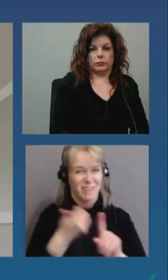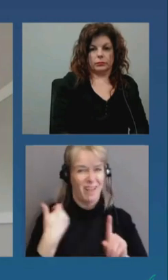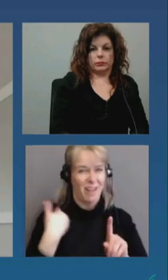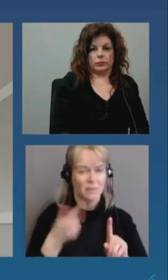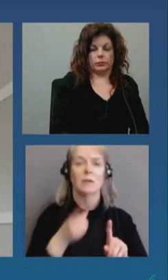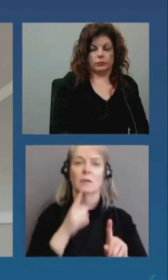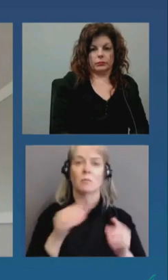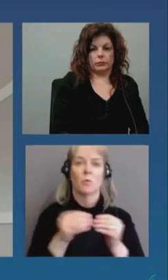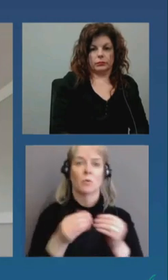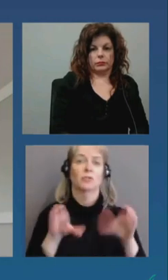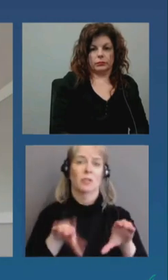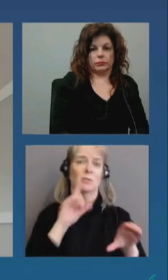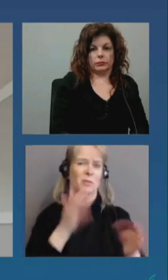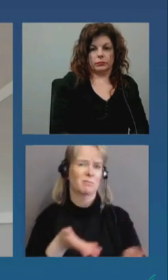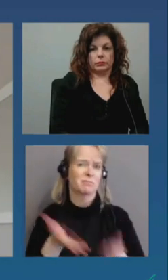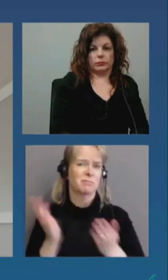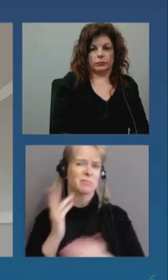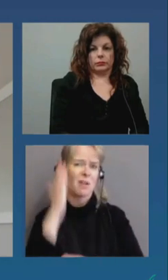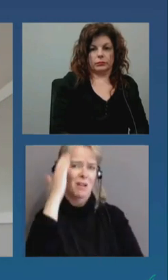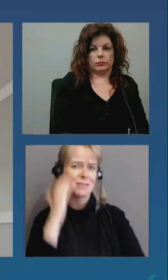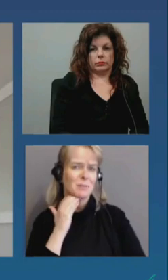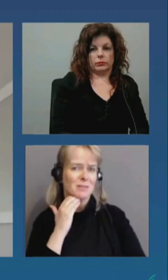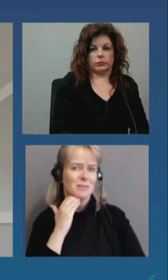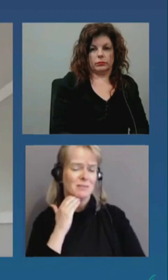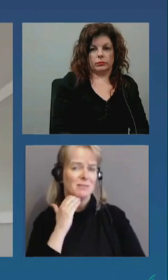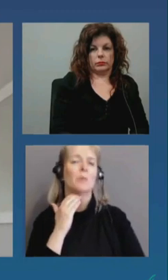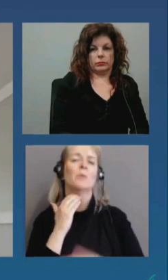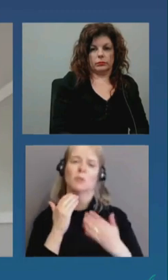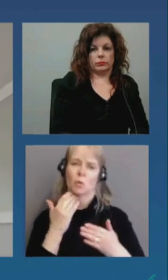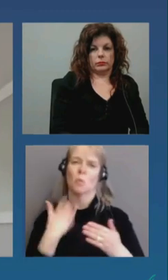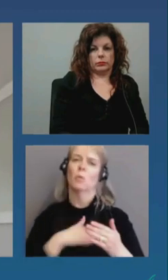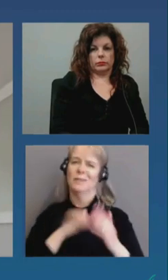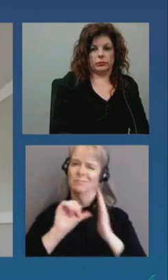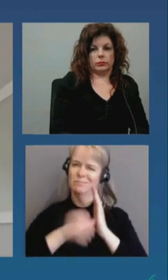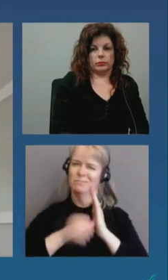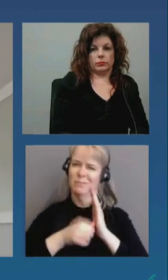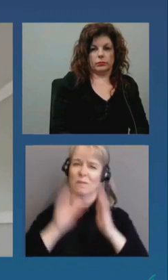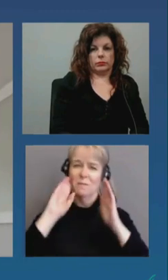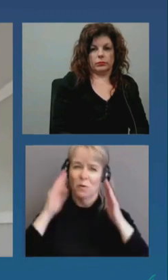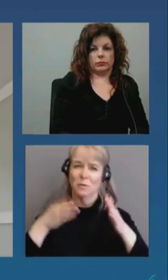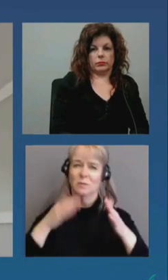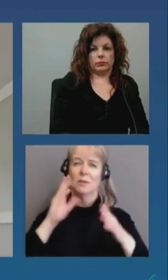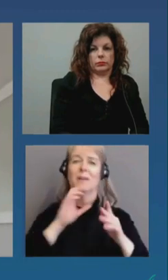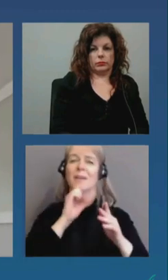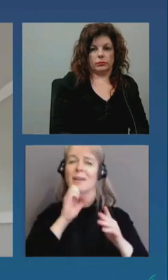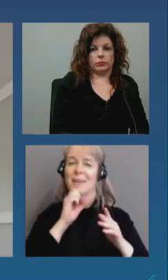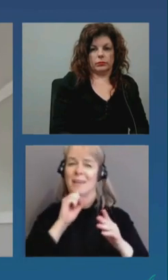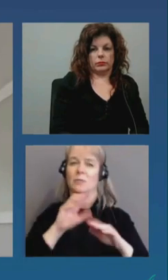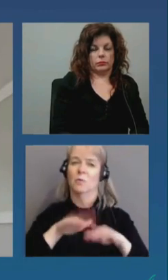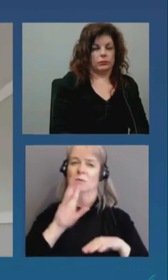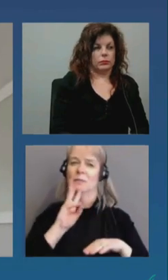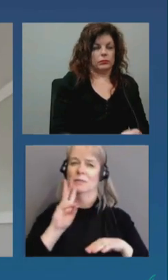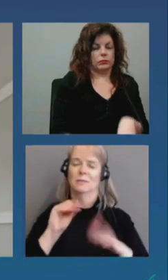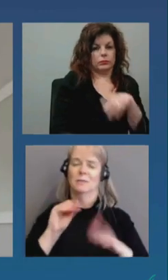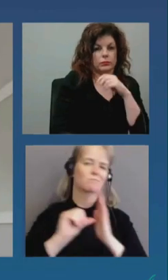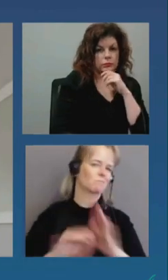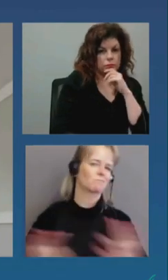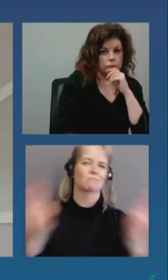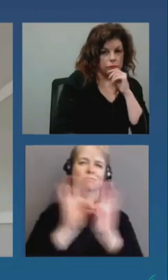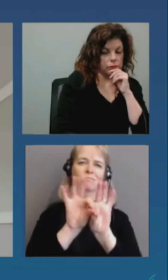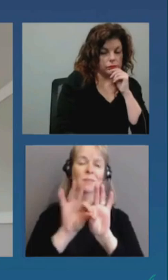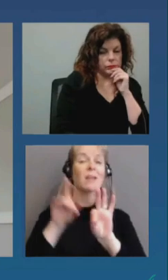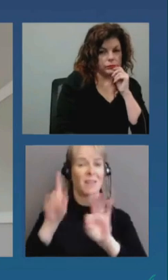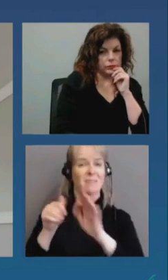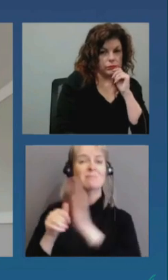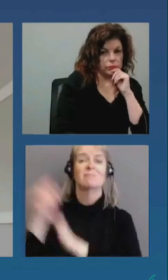hospital so that focus on people over 60 has been very very important um and that that's in the provincial framework